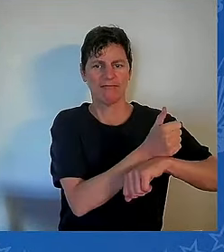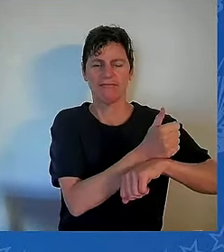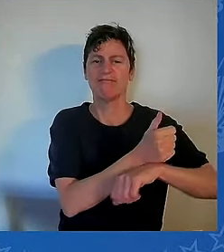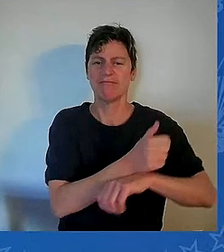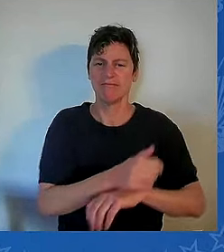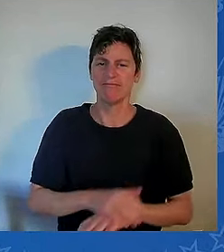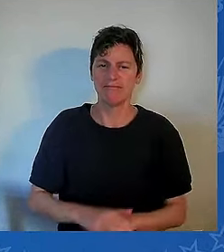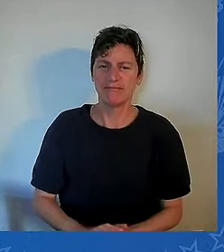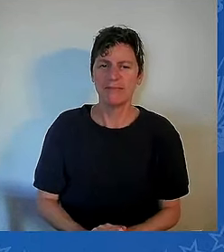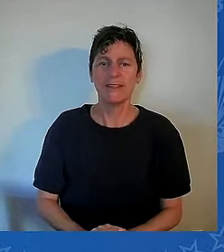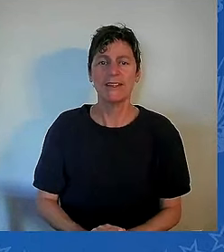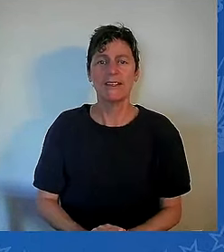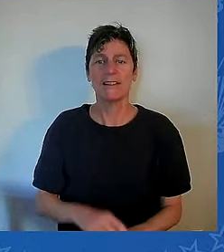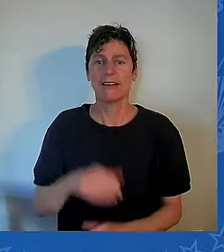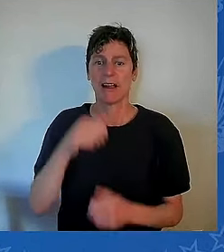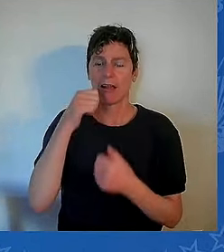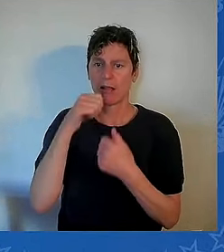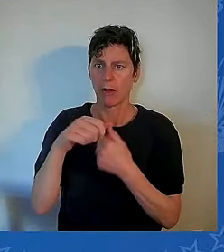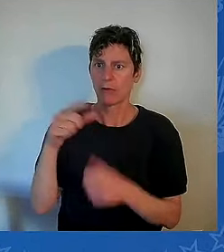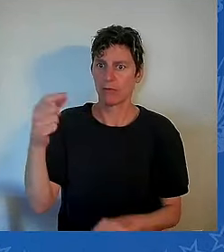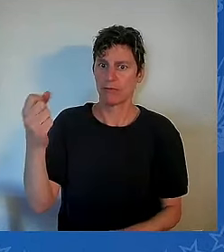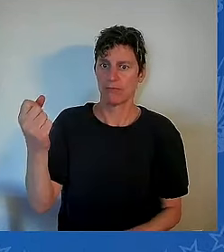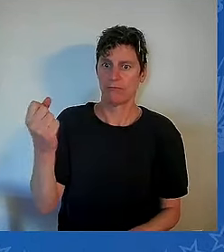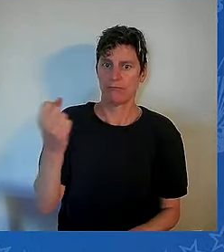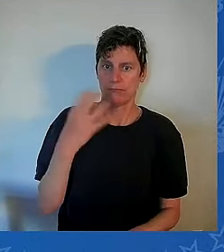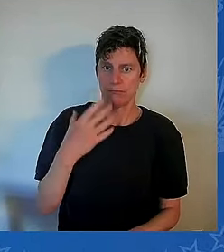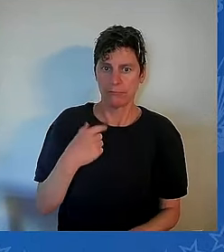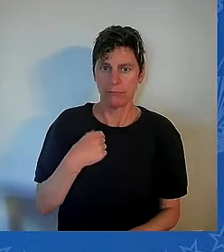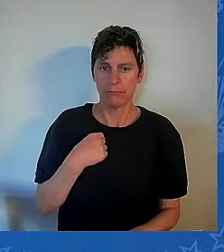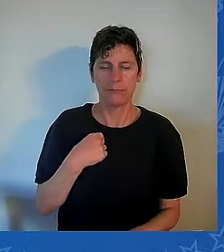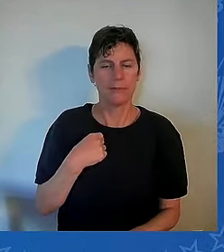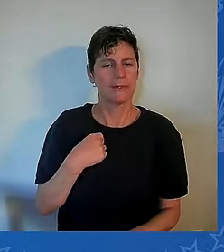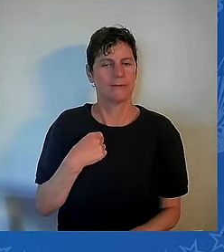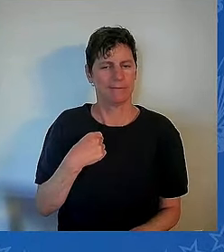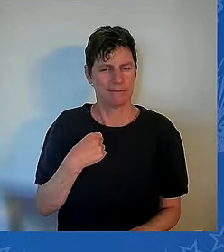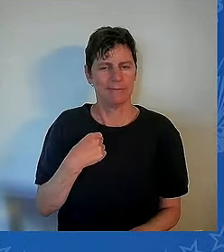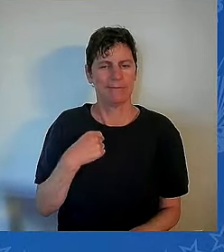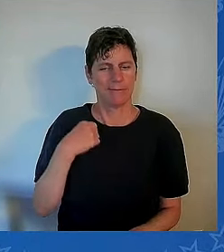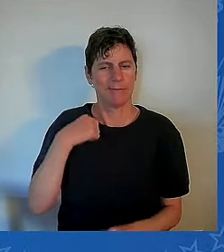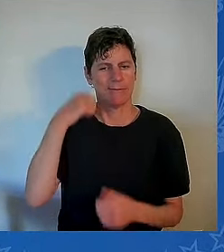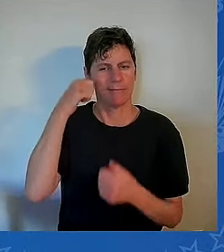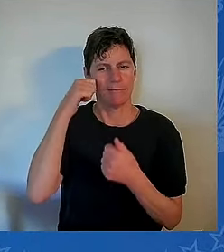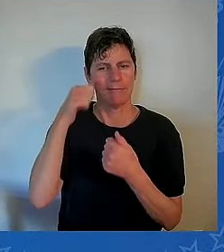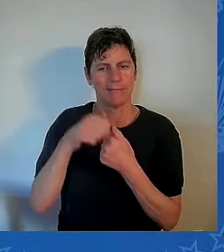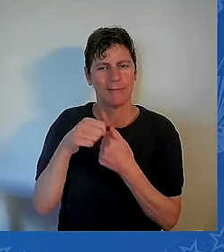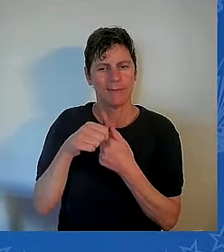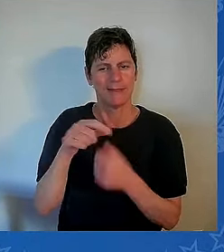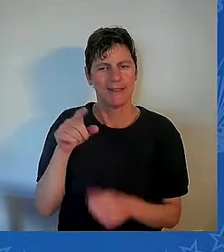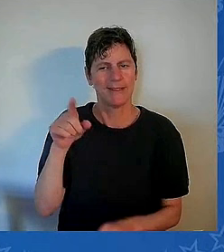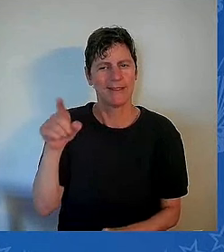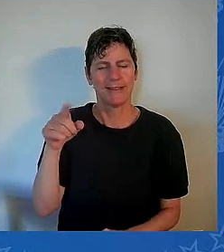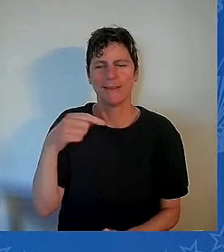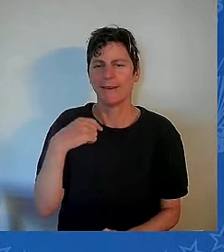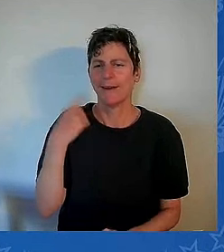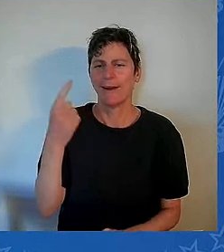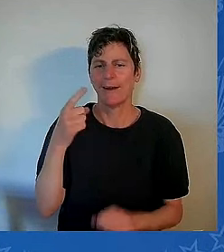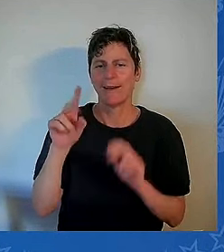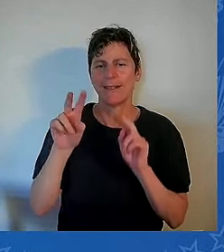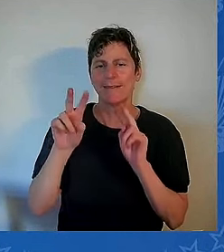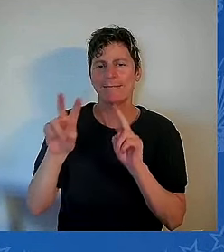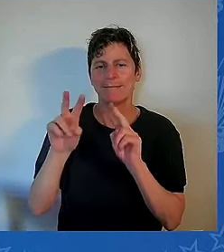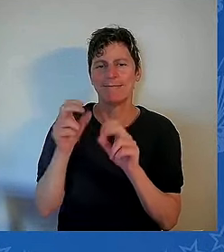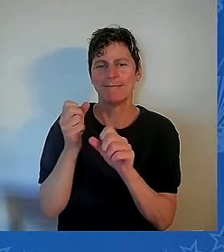year. A Valentine card. A Valentine card. Which, in our house,